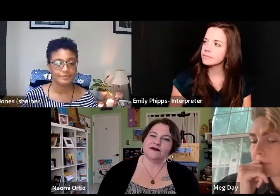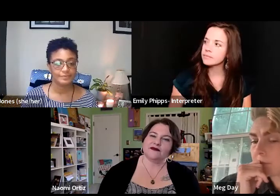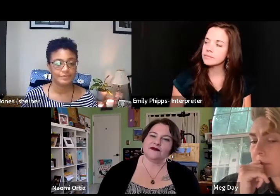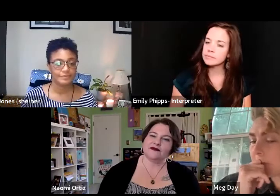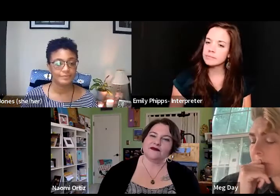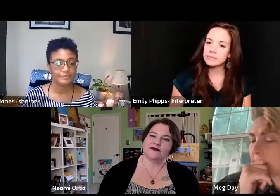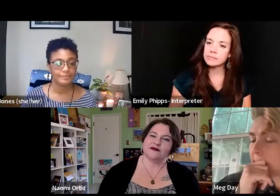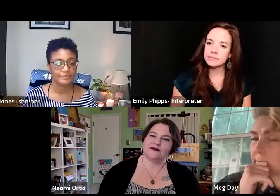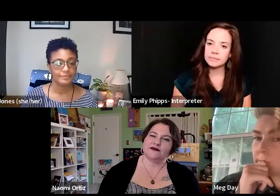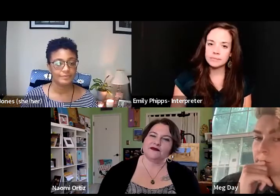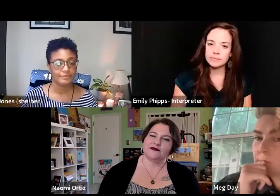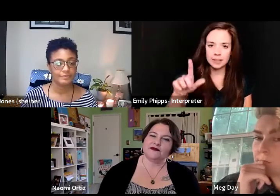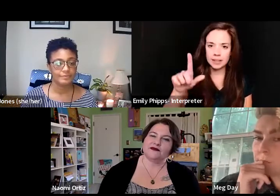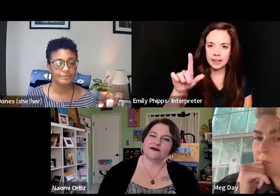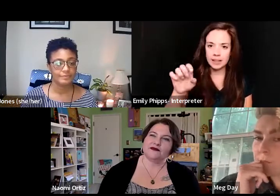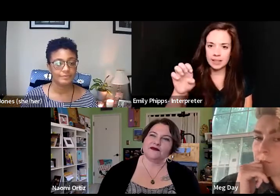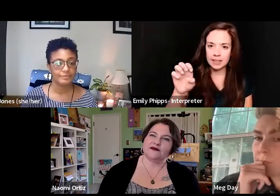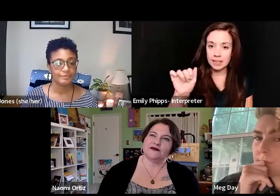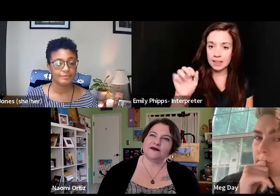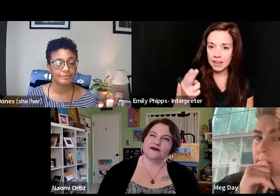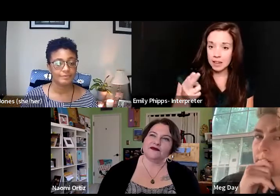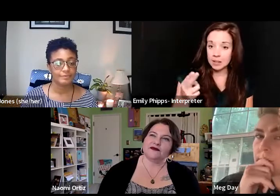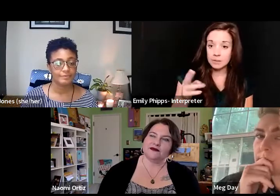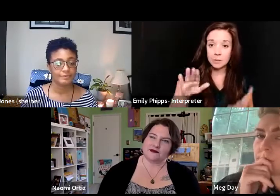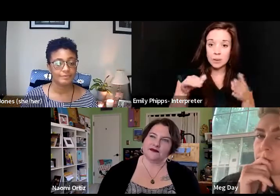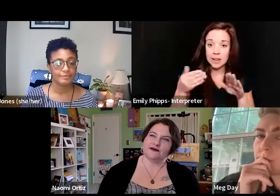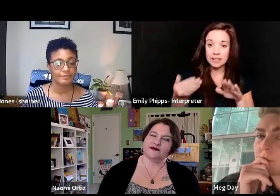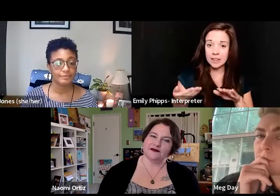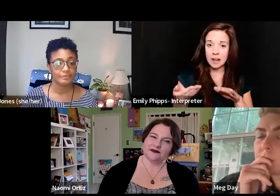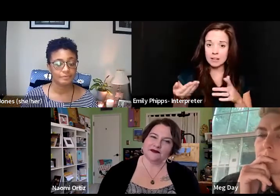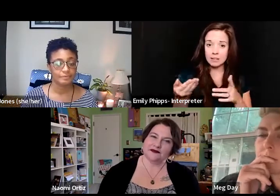This is Leah. We die and we get forgotten and erased.